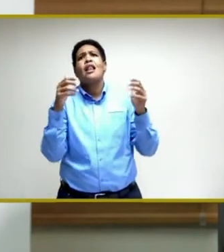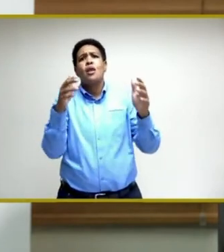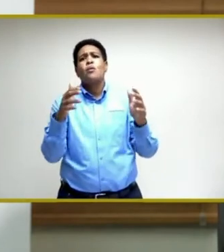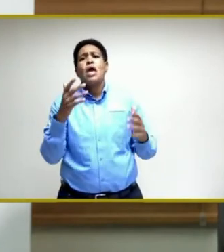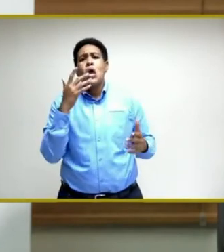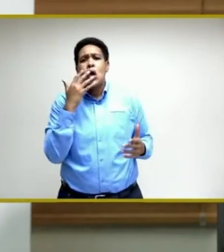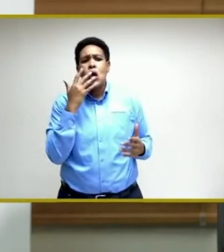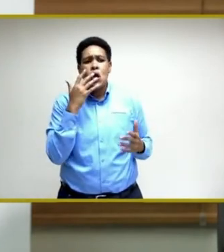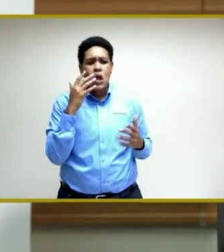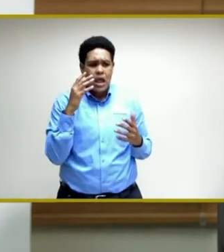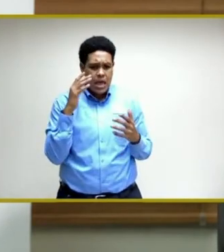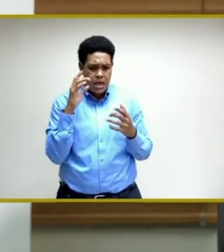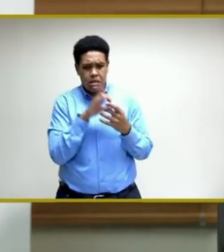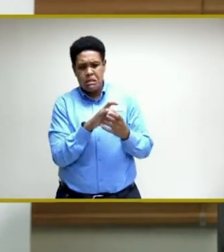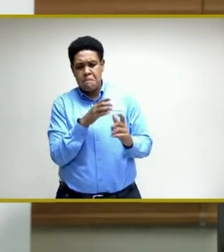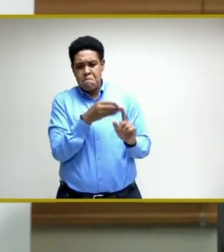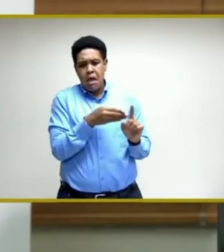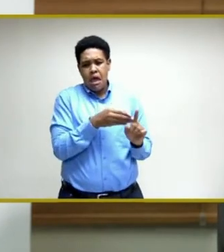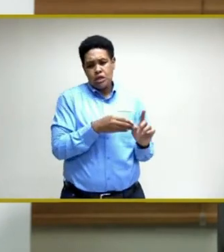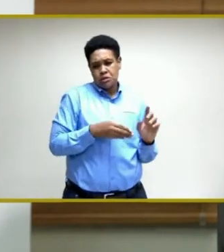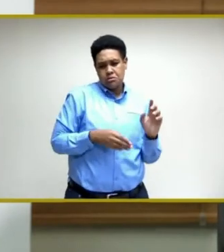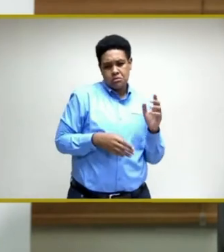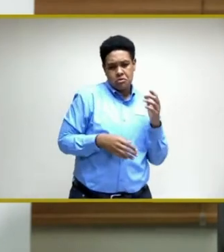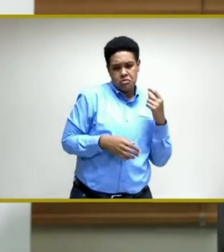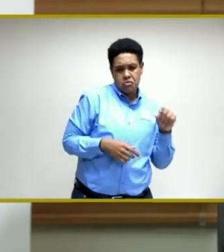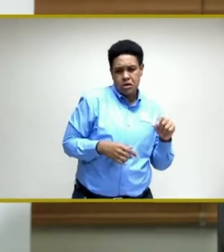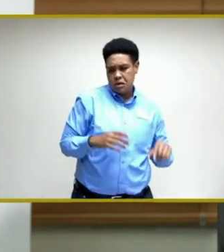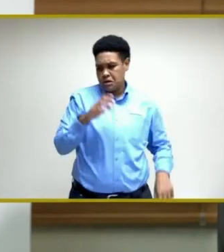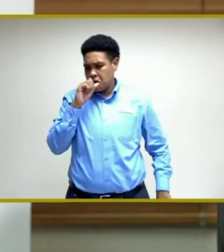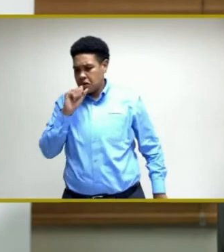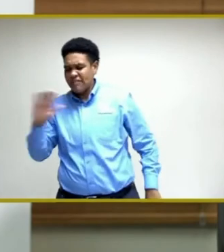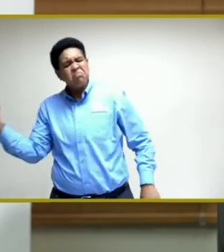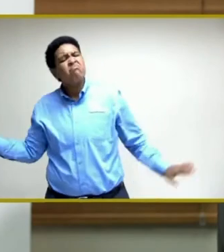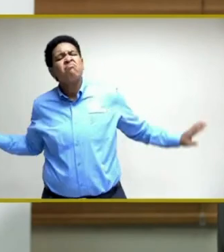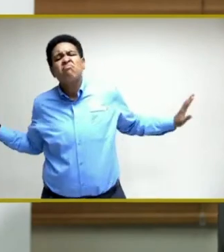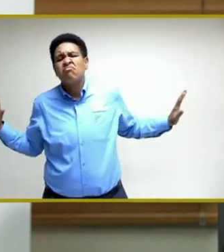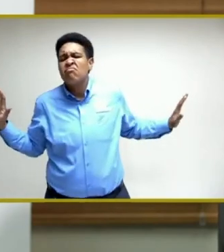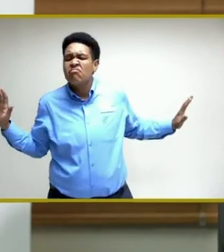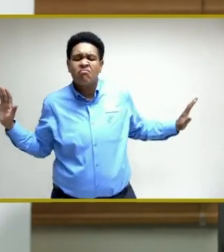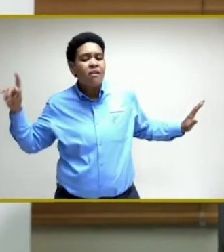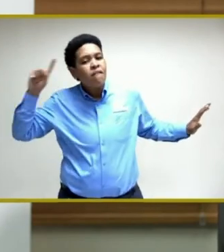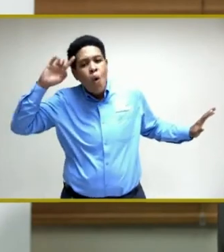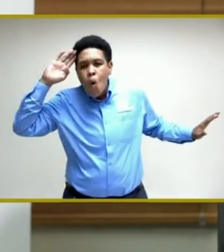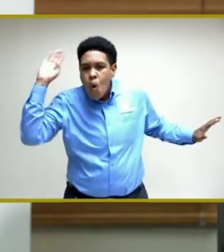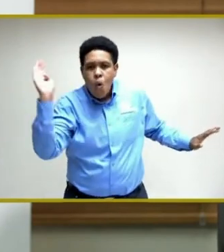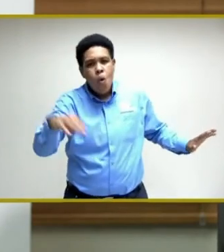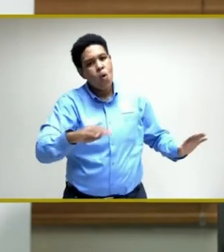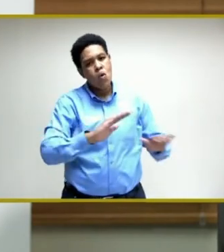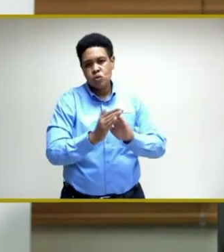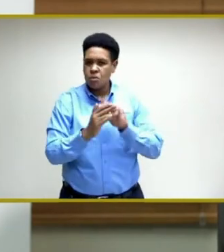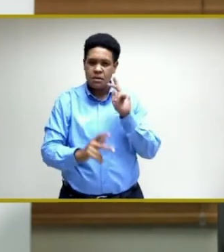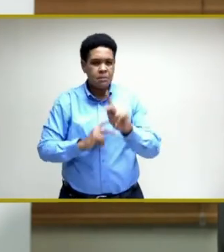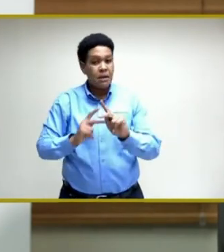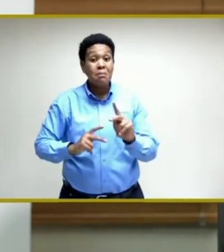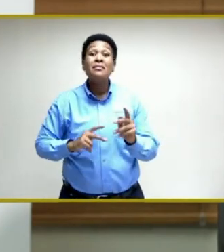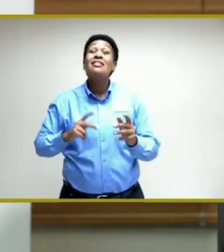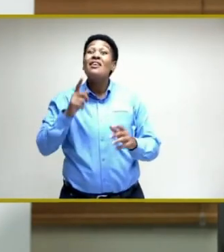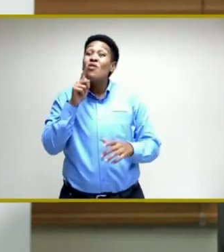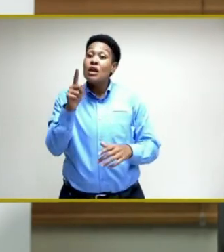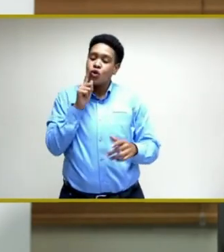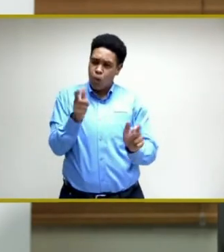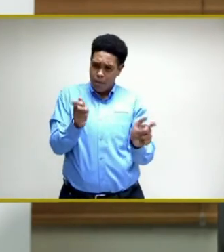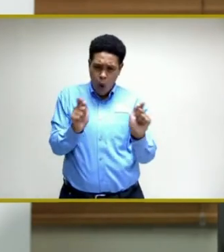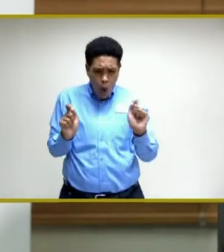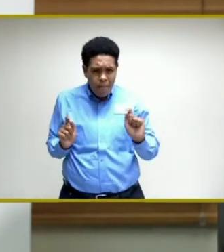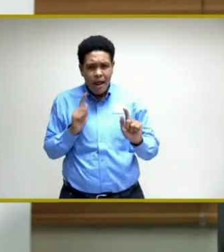-coded by party political lines. This is a national effort intended to mobilize and to save a country. And